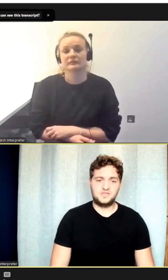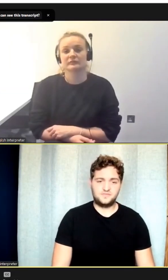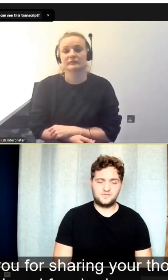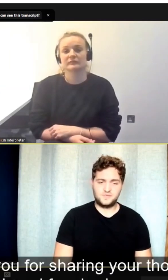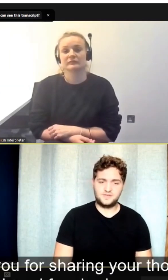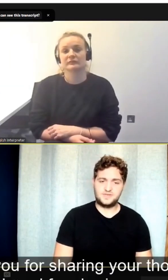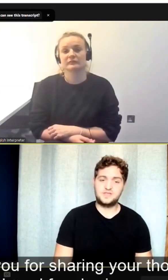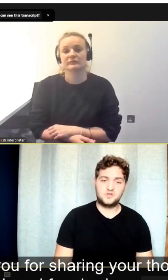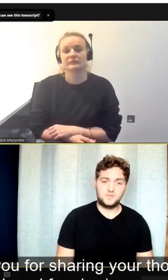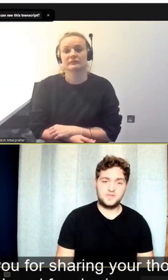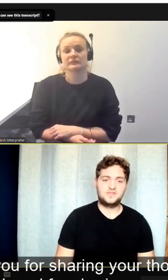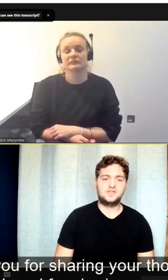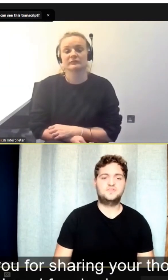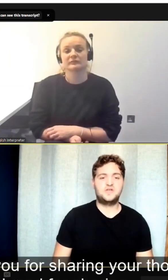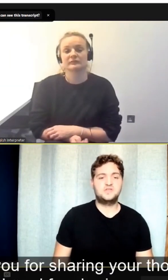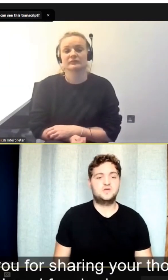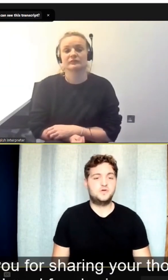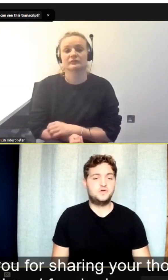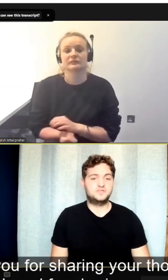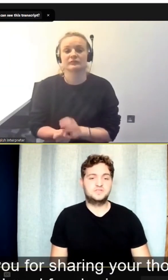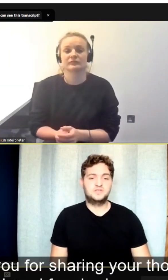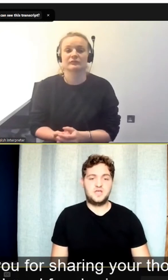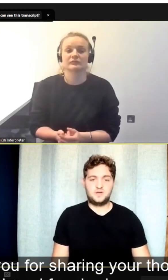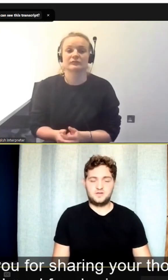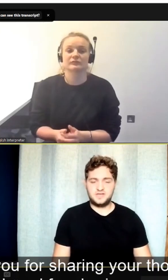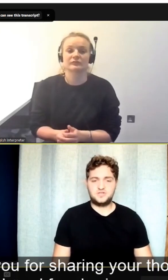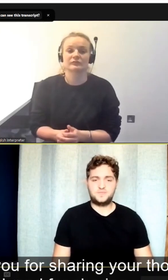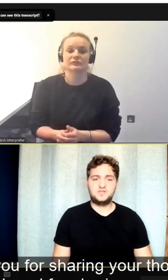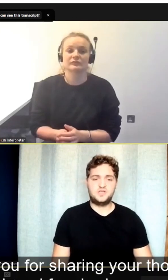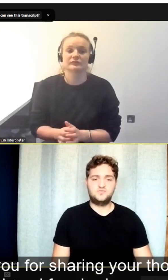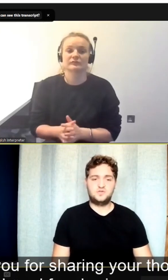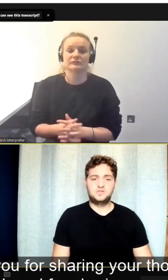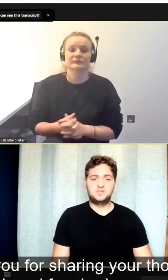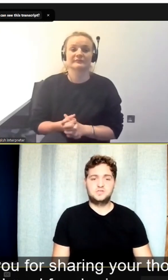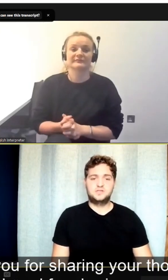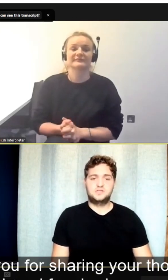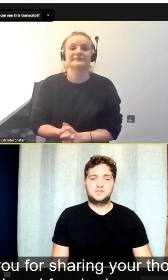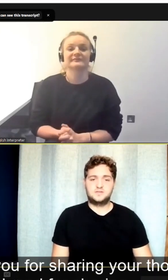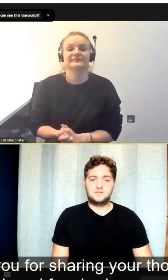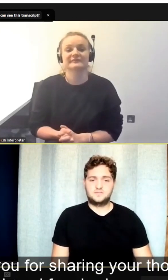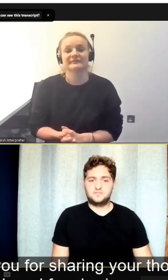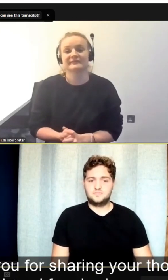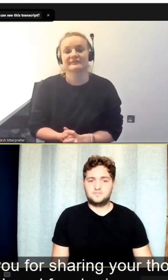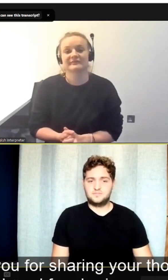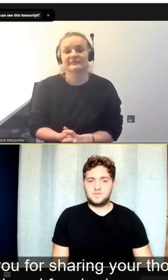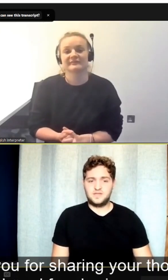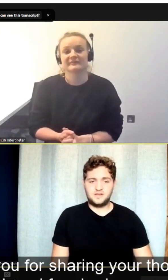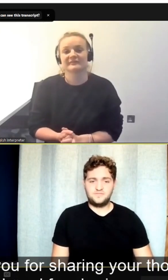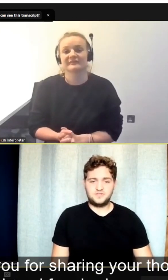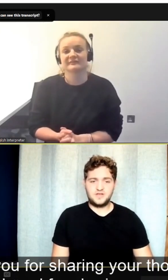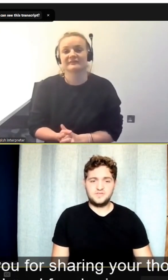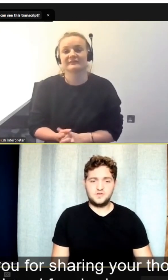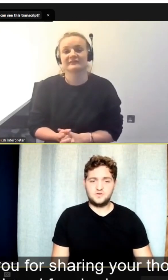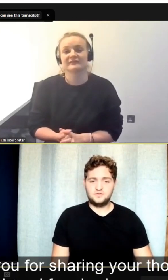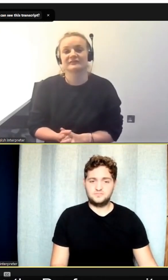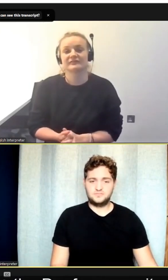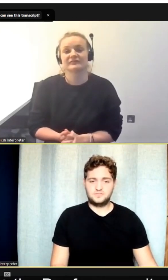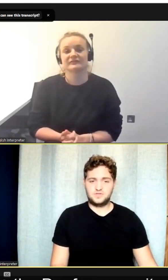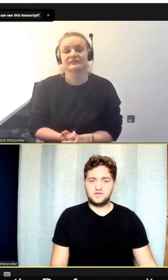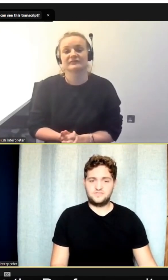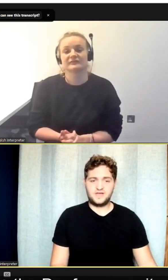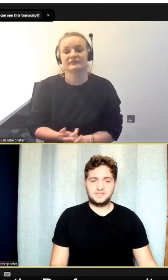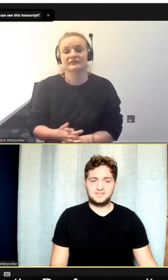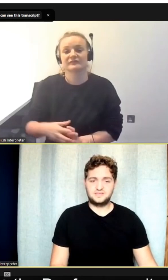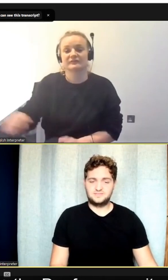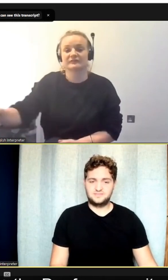So, thank you all for coming. Thank you for coming, and thank you for sharing your thoughts about leadership in general, and for sharing your